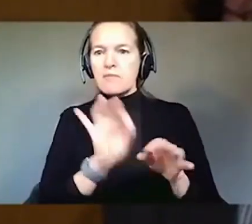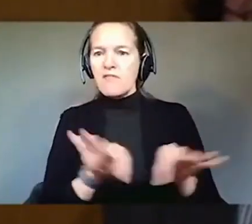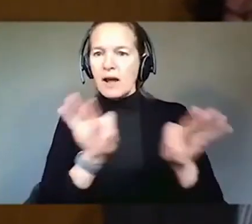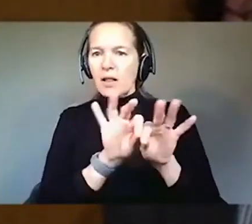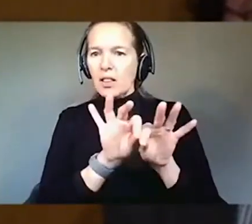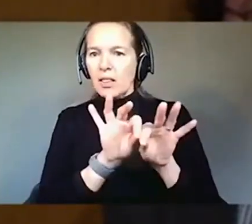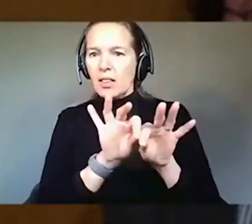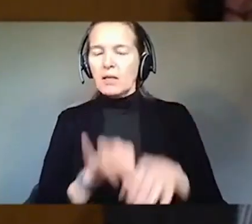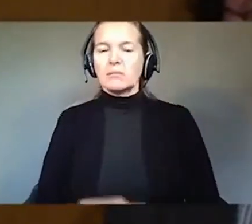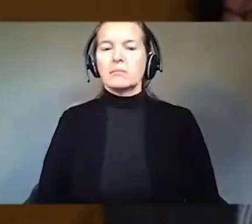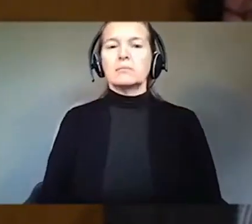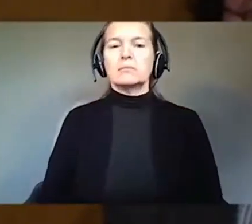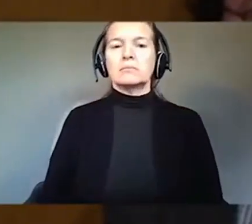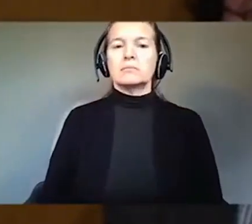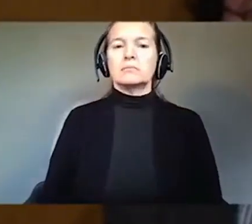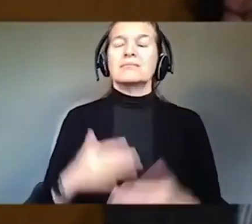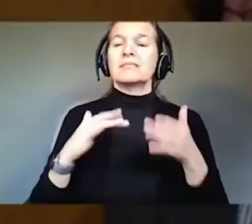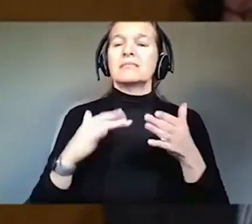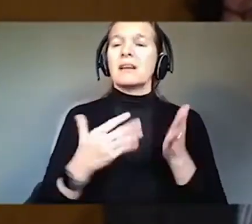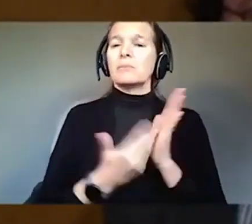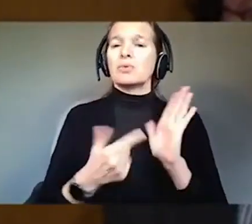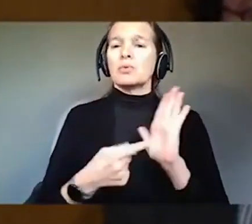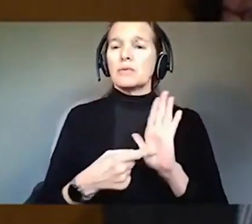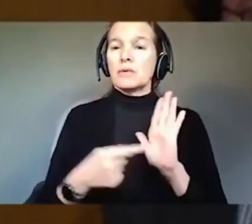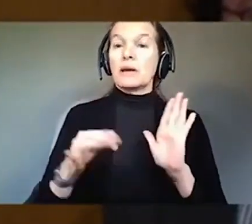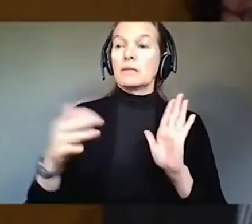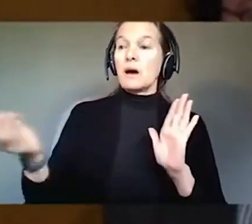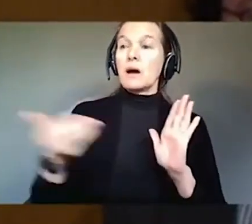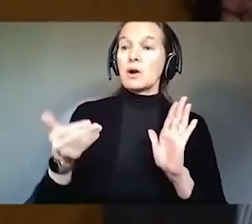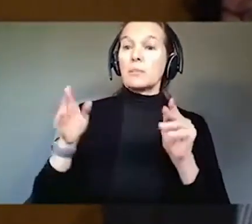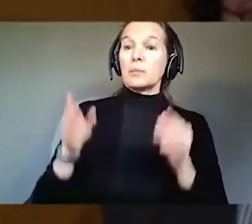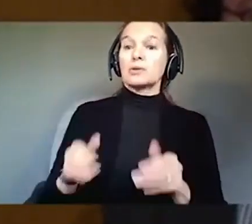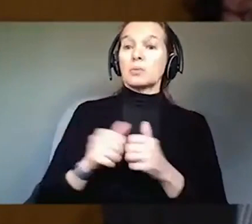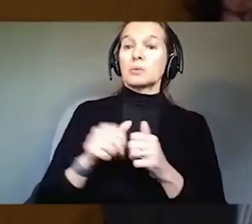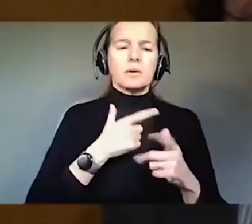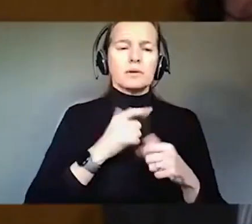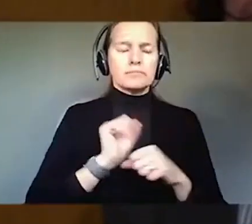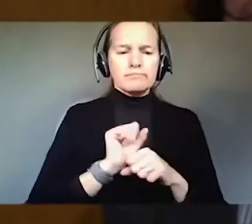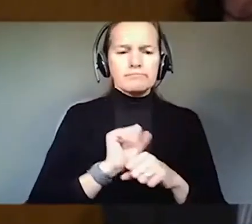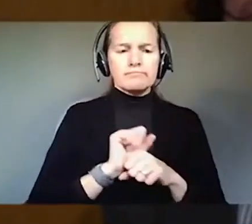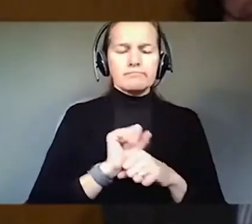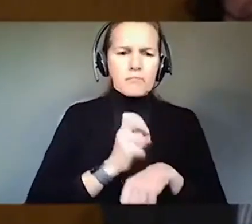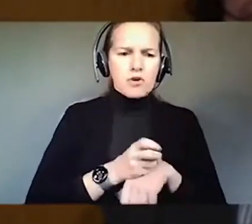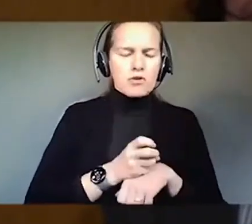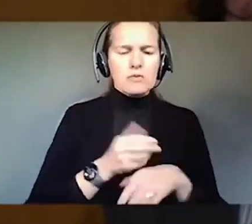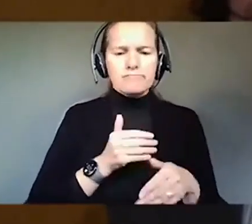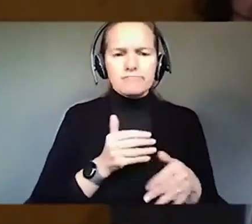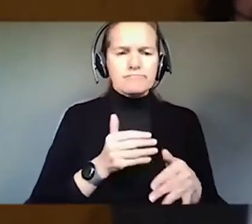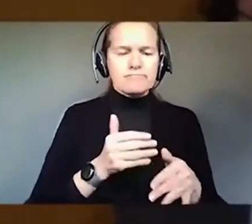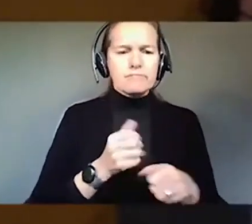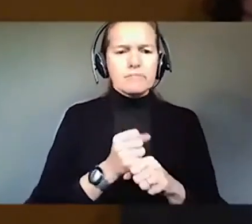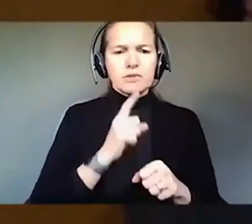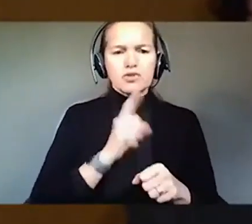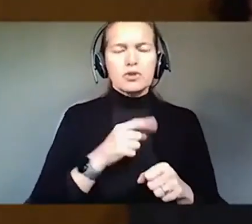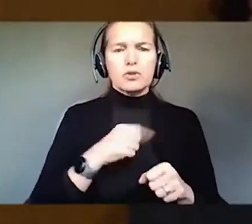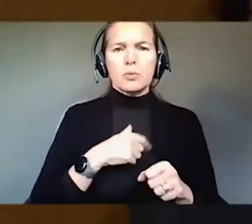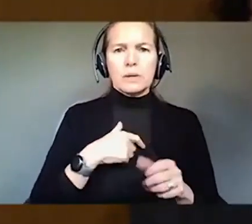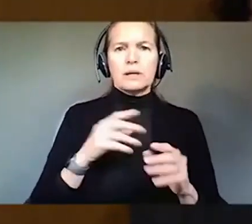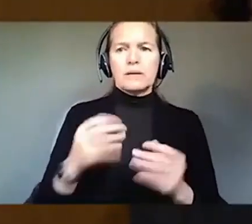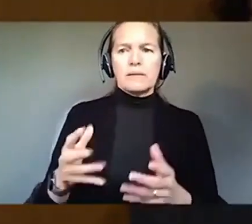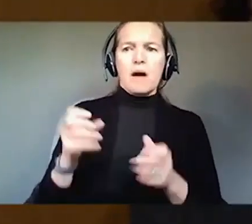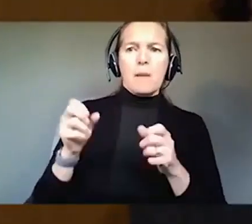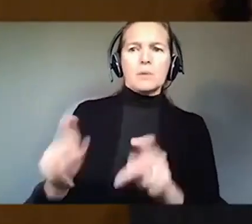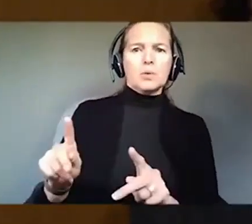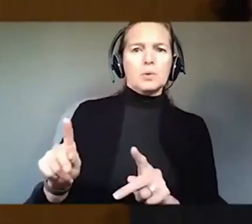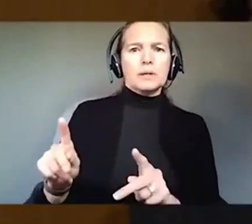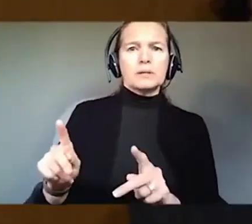Studies show that employing individuals with disabilities is good business. We are affording opportunities to